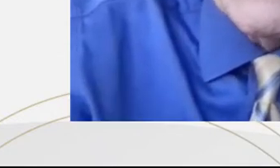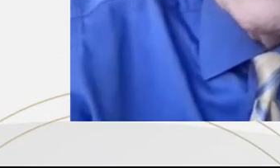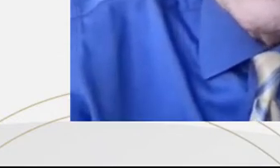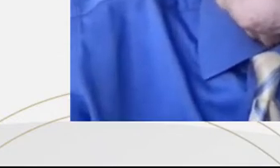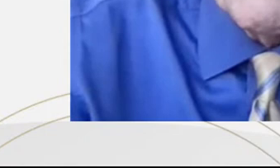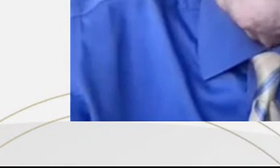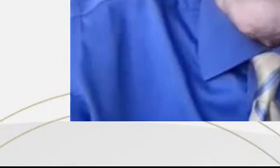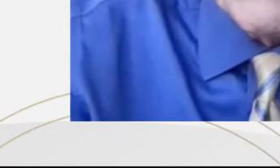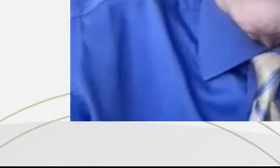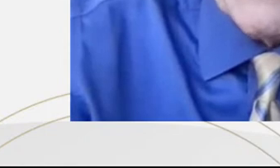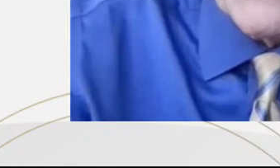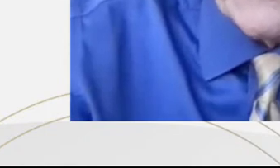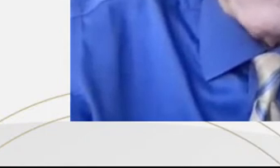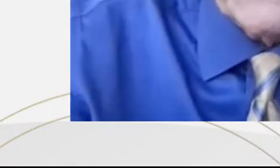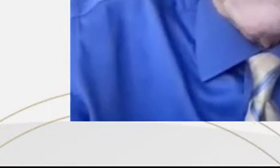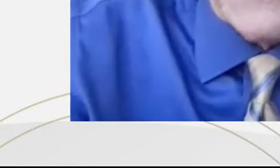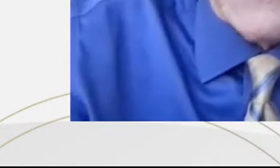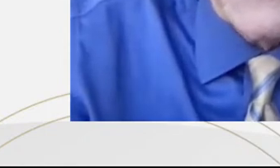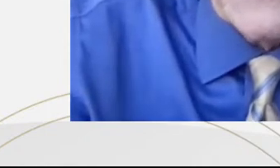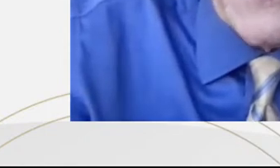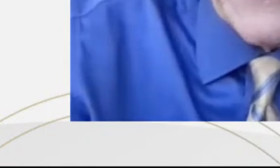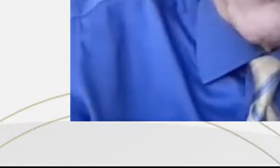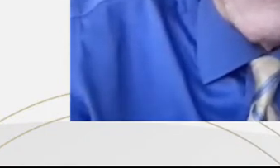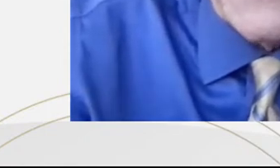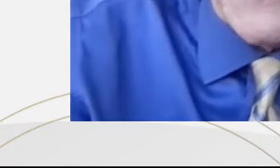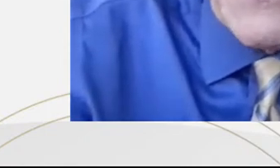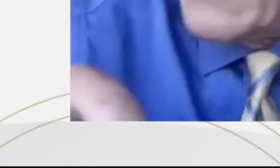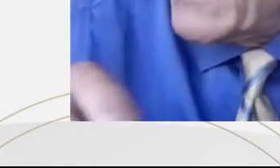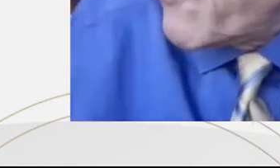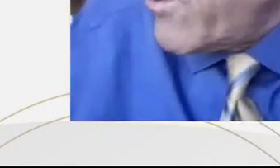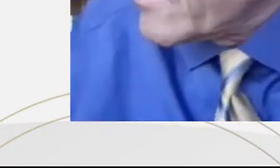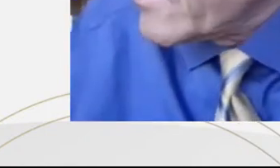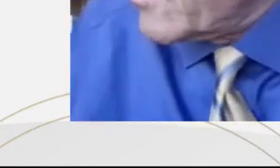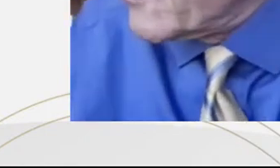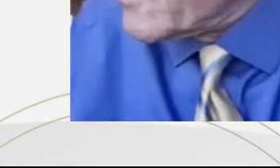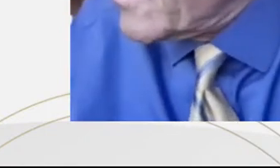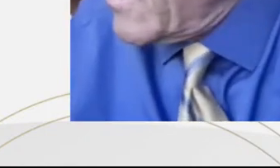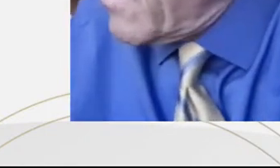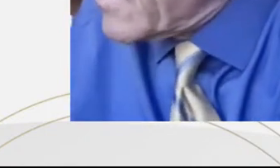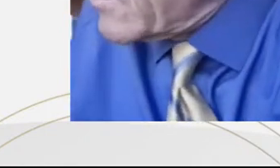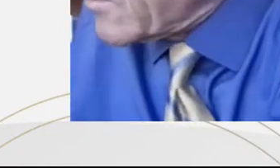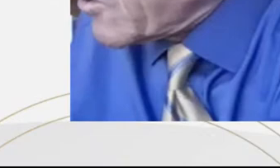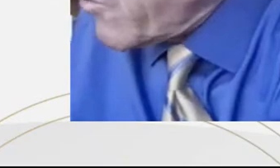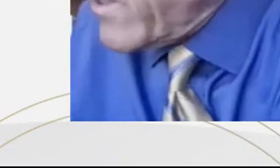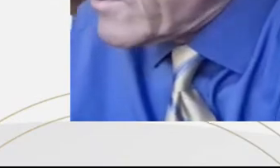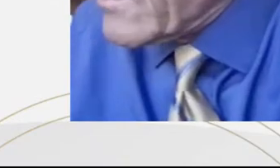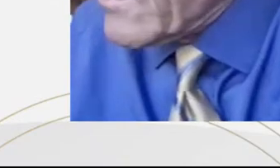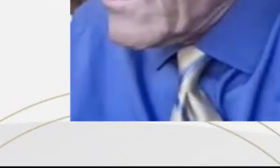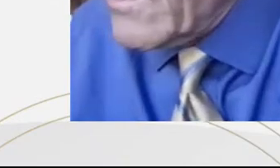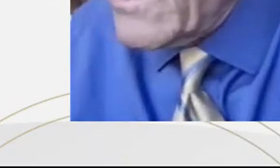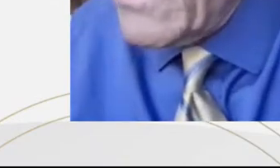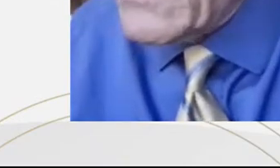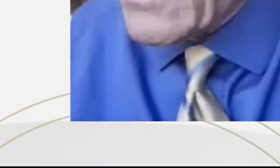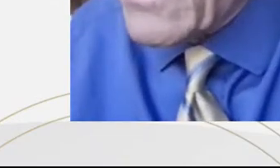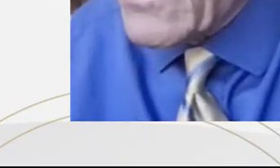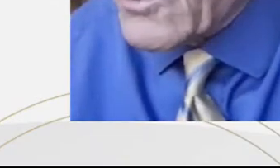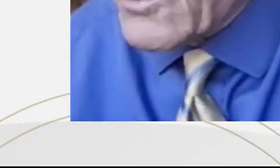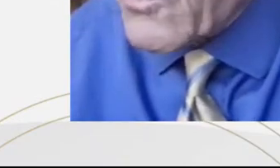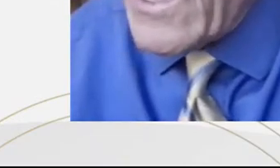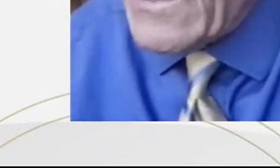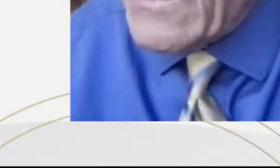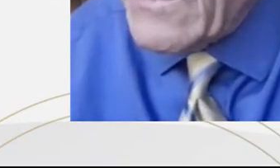part in plea bargaining, and because the sentencing guidelines gave prosecutors this discretion to